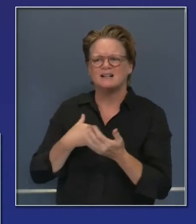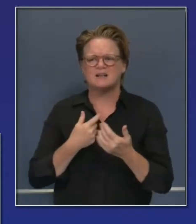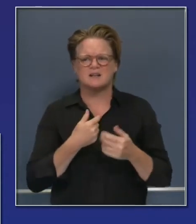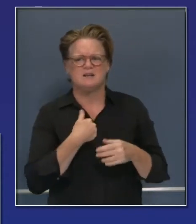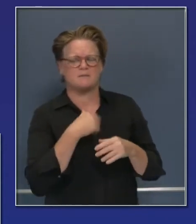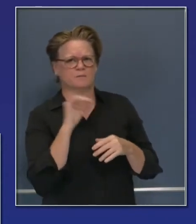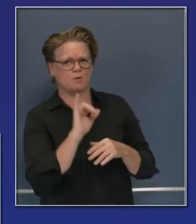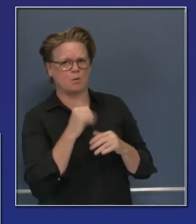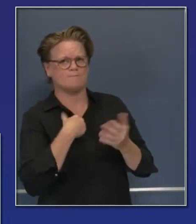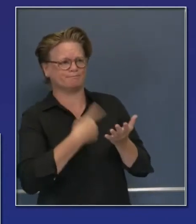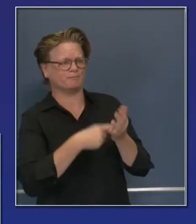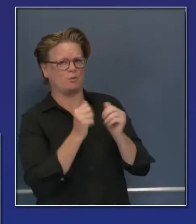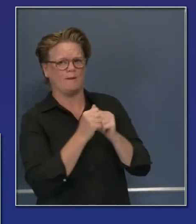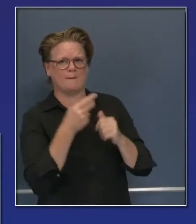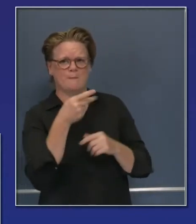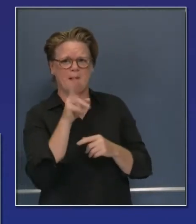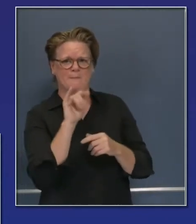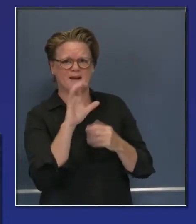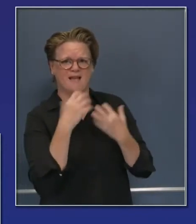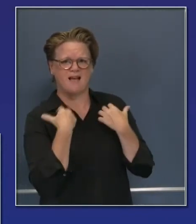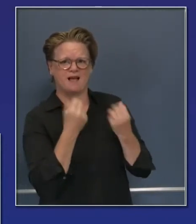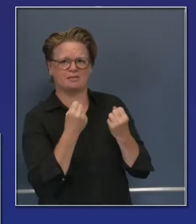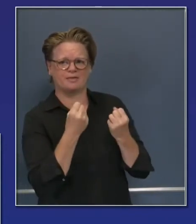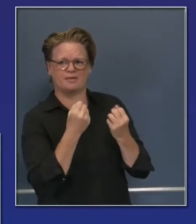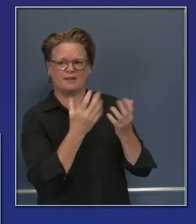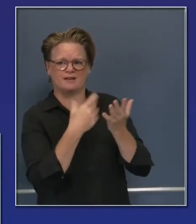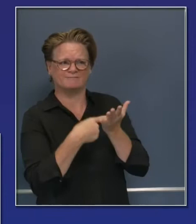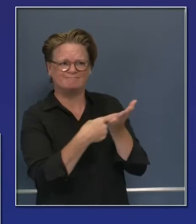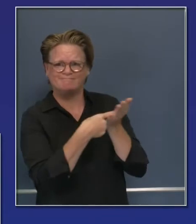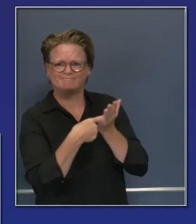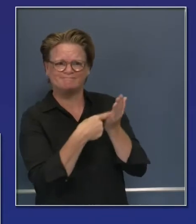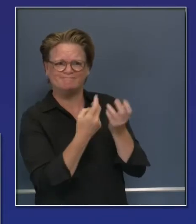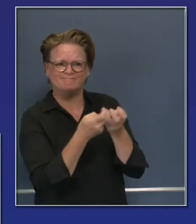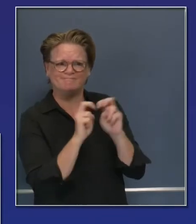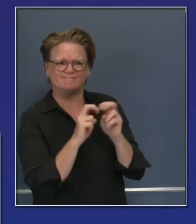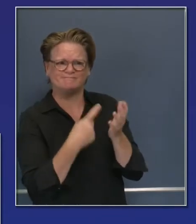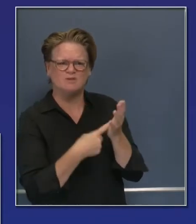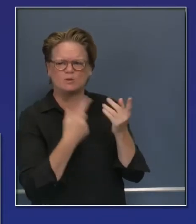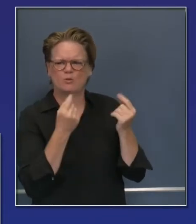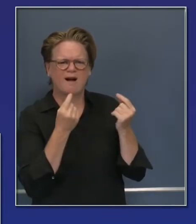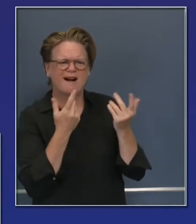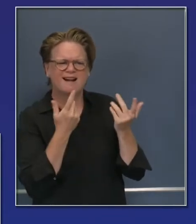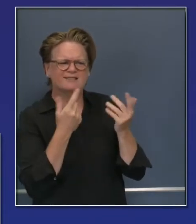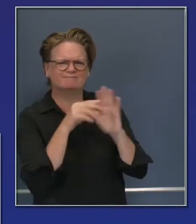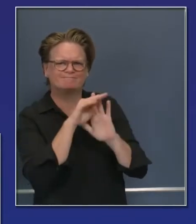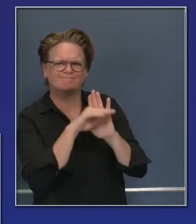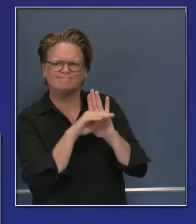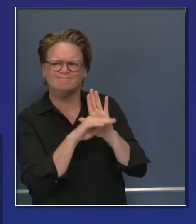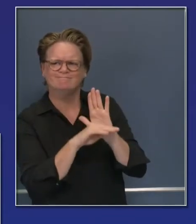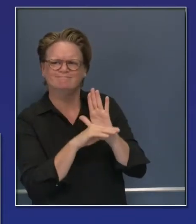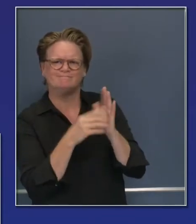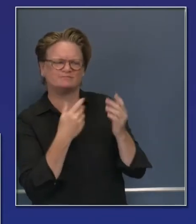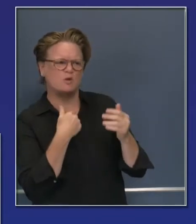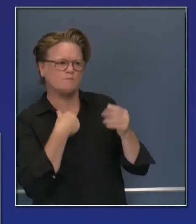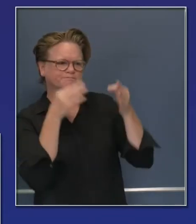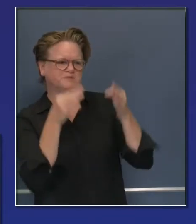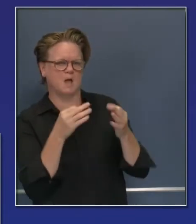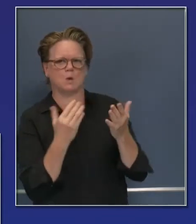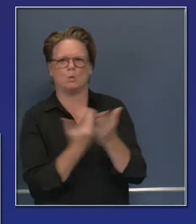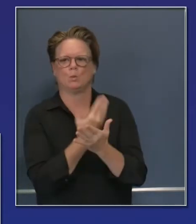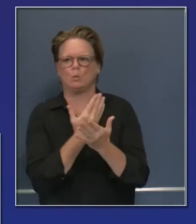their concerns, augmenting those guidelines based upon those concerns addressed or insight that they're providing.